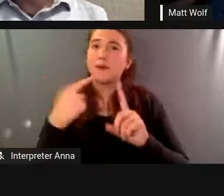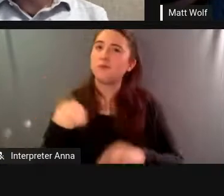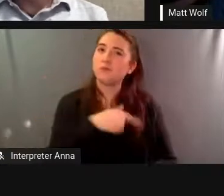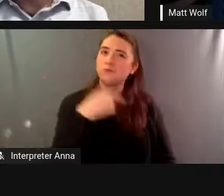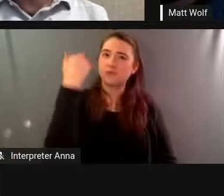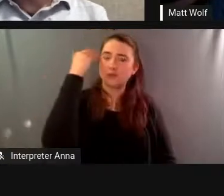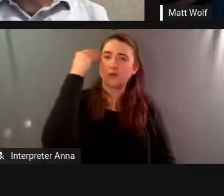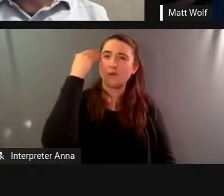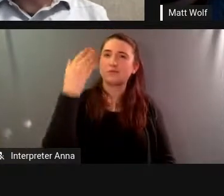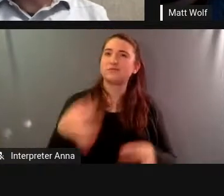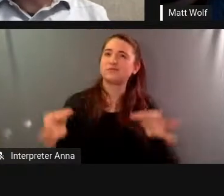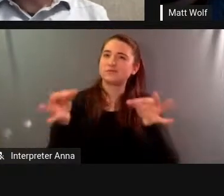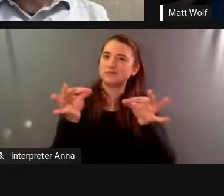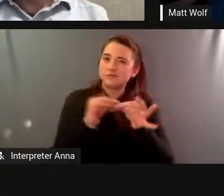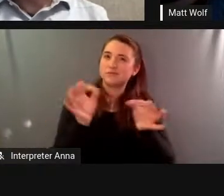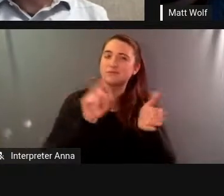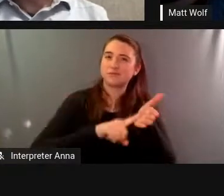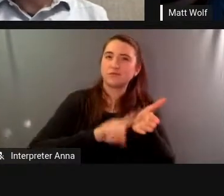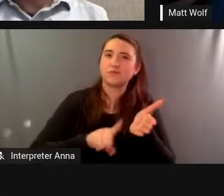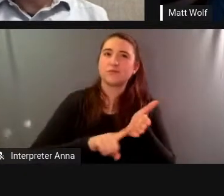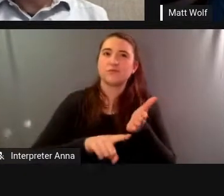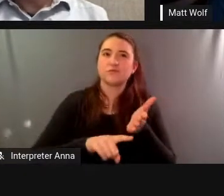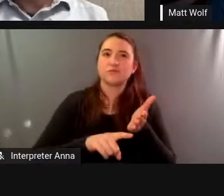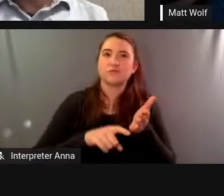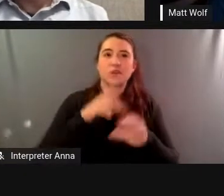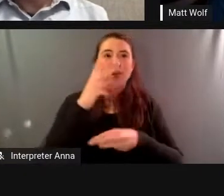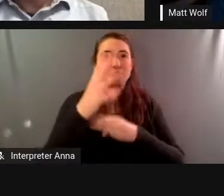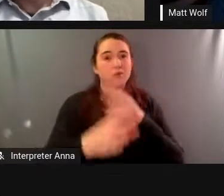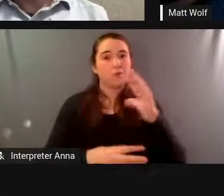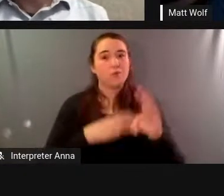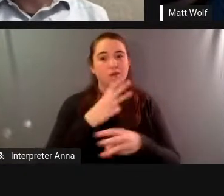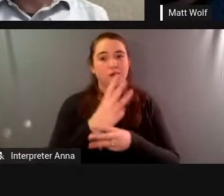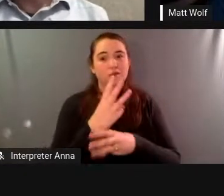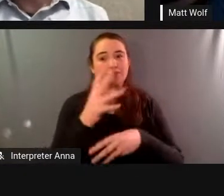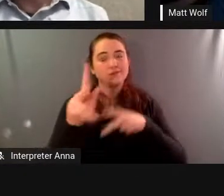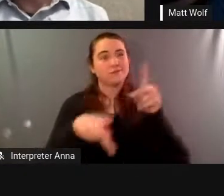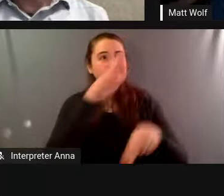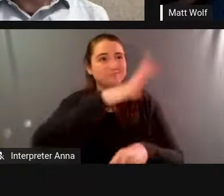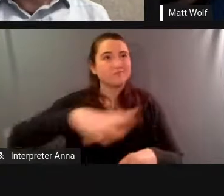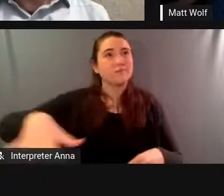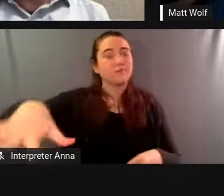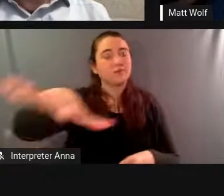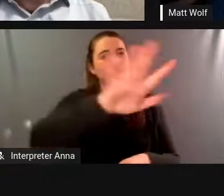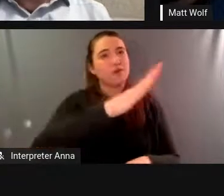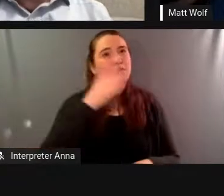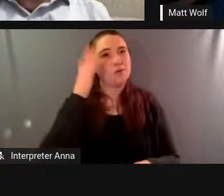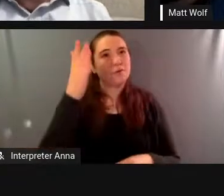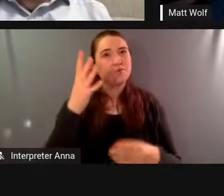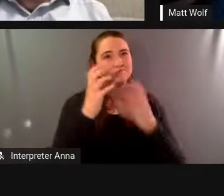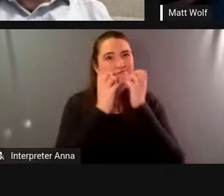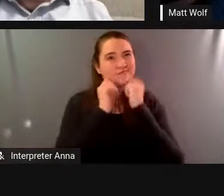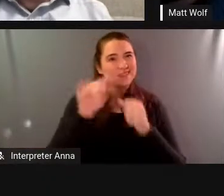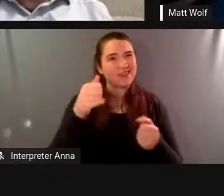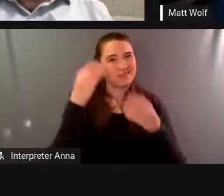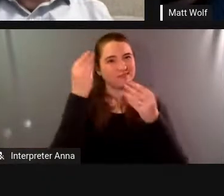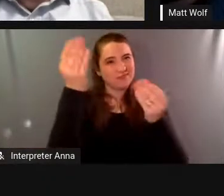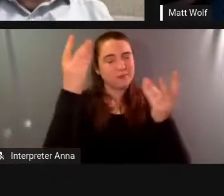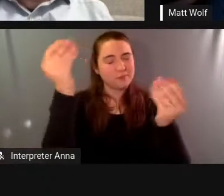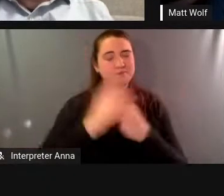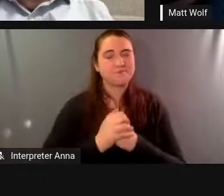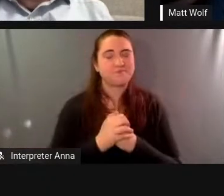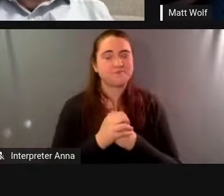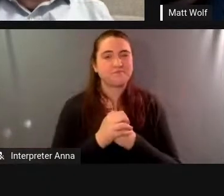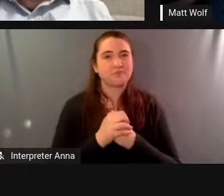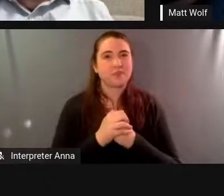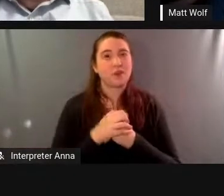people around the planet it was a private venture with a lot of public benefits uh inherent of course we wanted